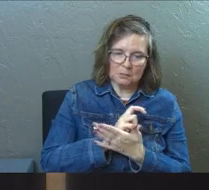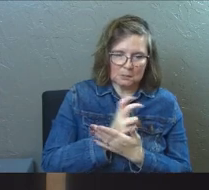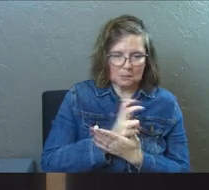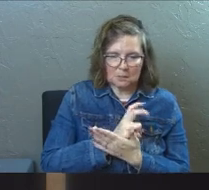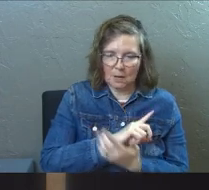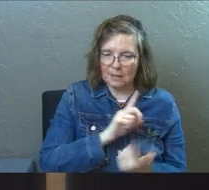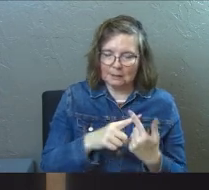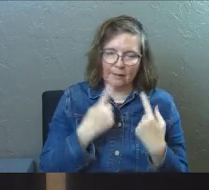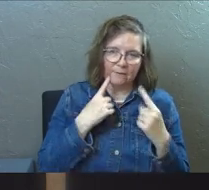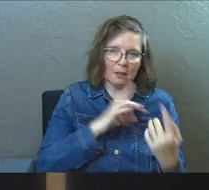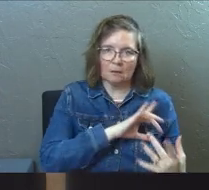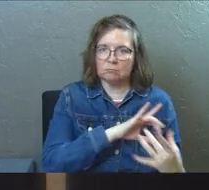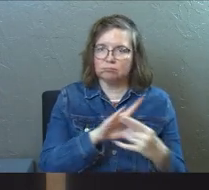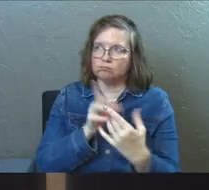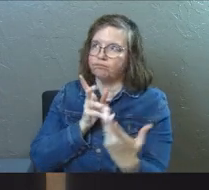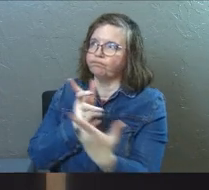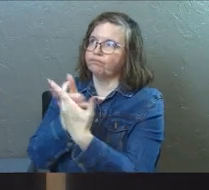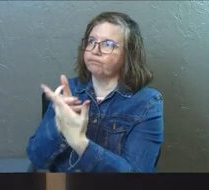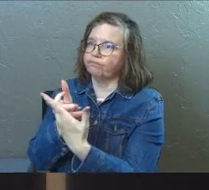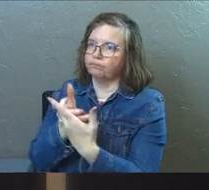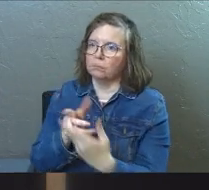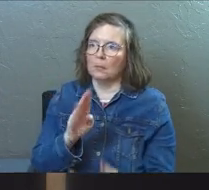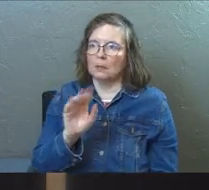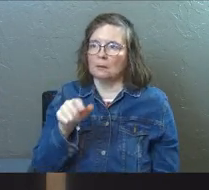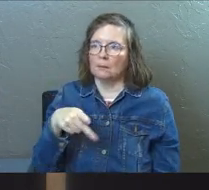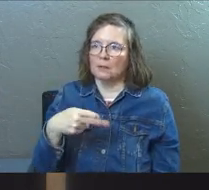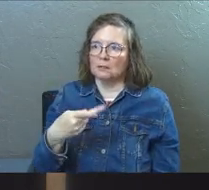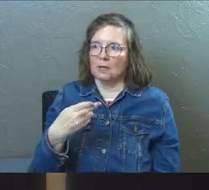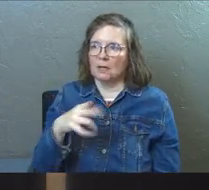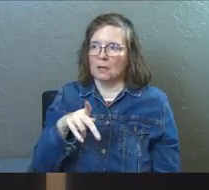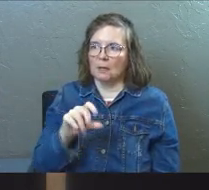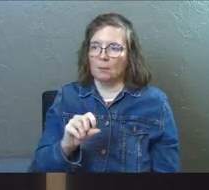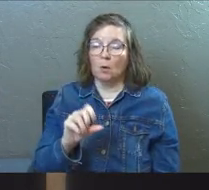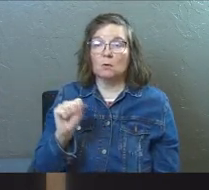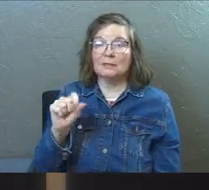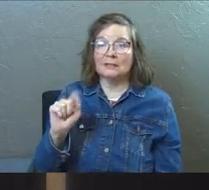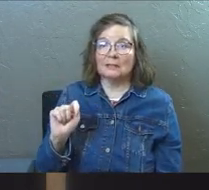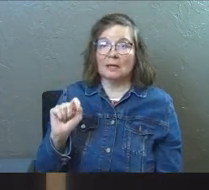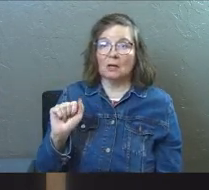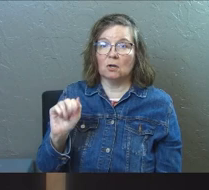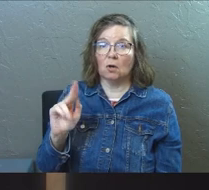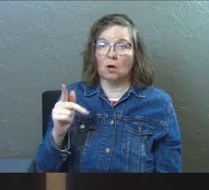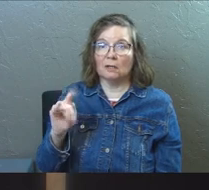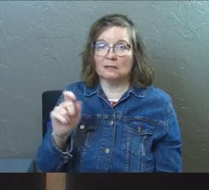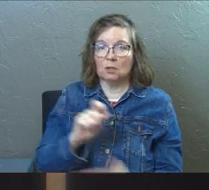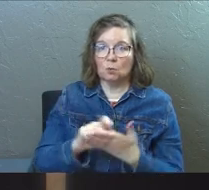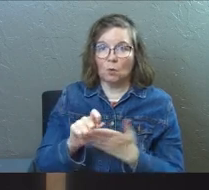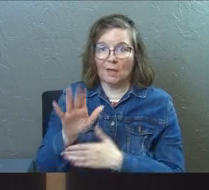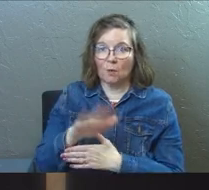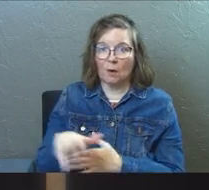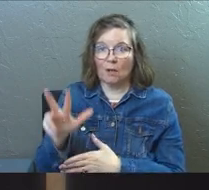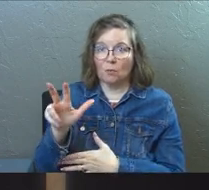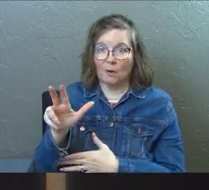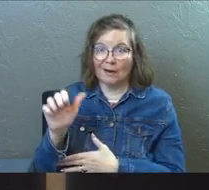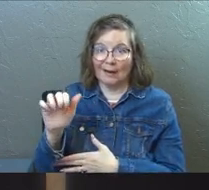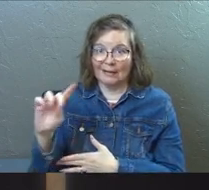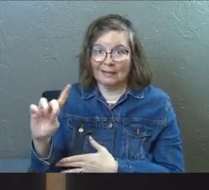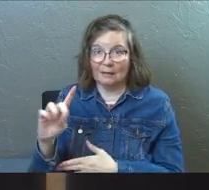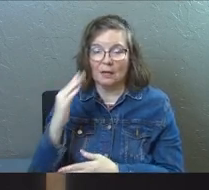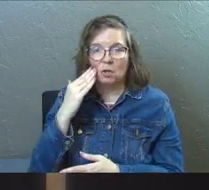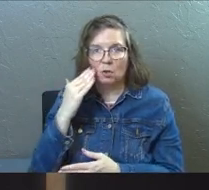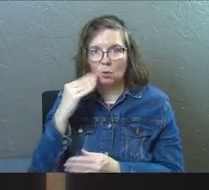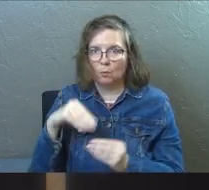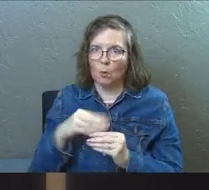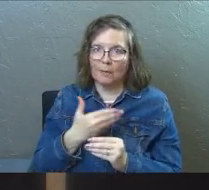they find their rest in thee. The Bishop of Hippo, St. Augustine wrote that around 300 AD. And he knew